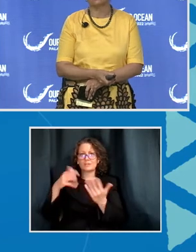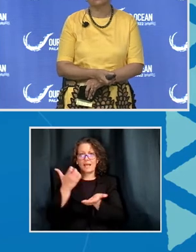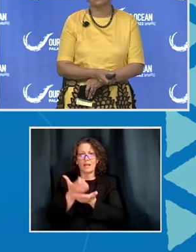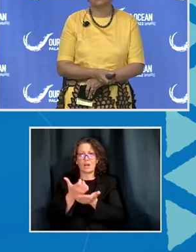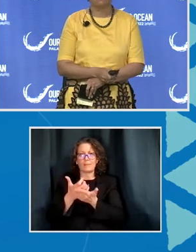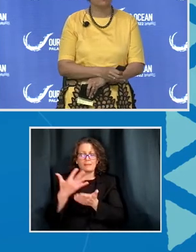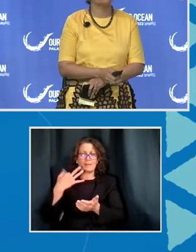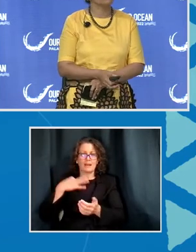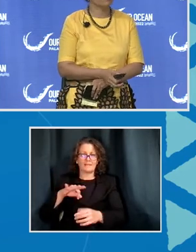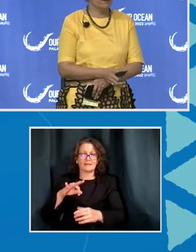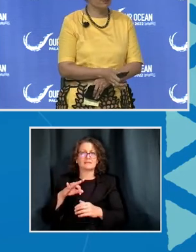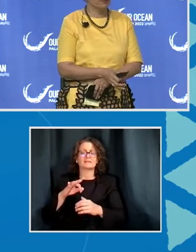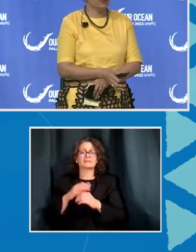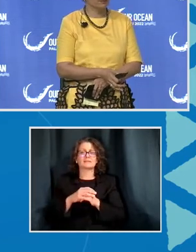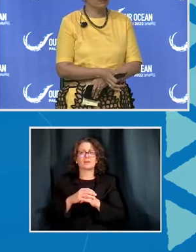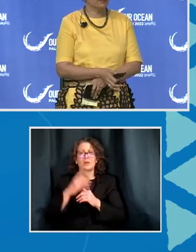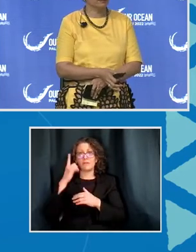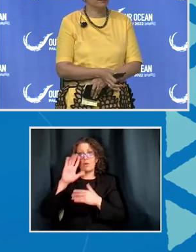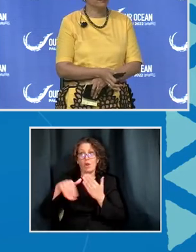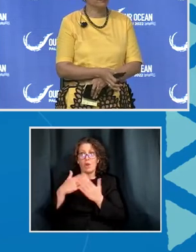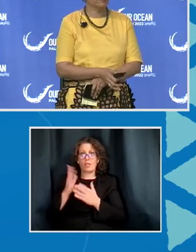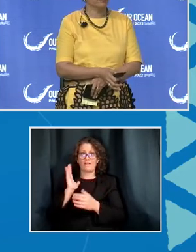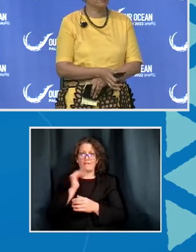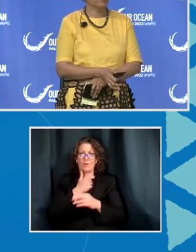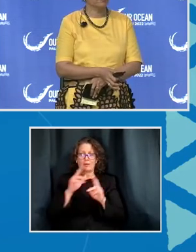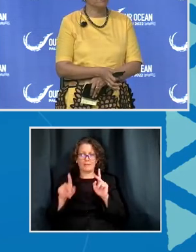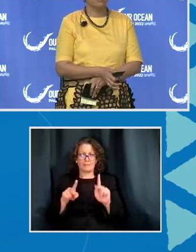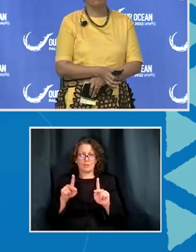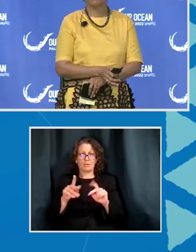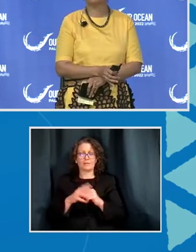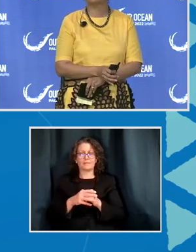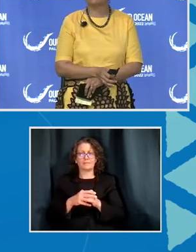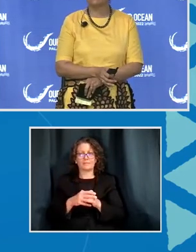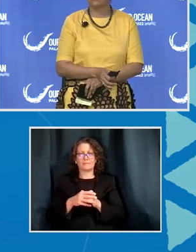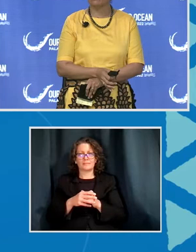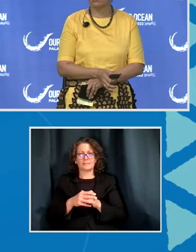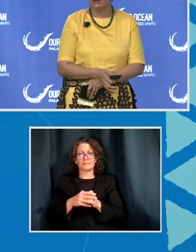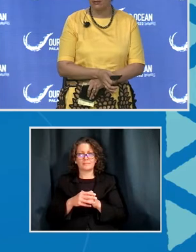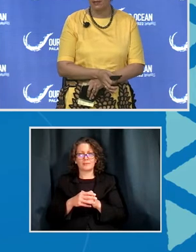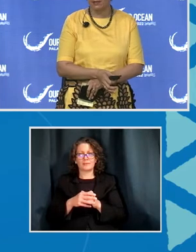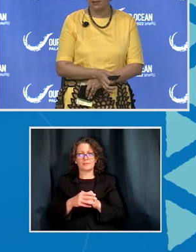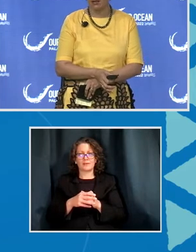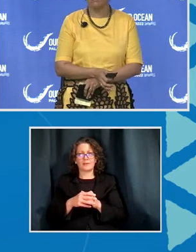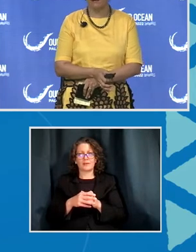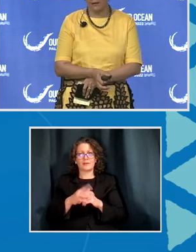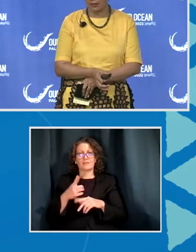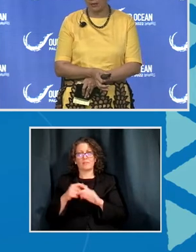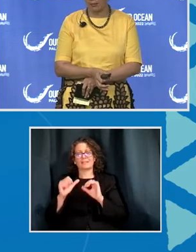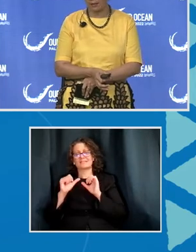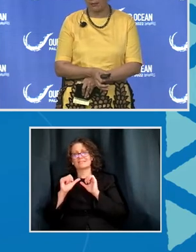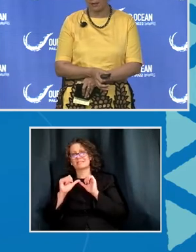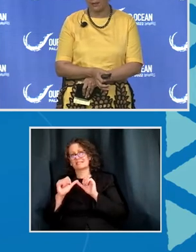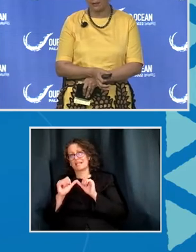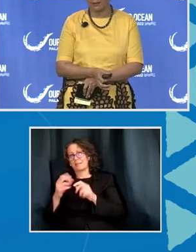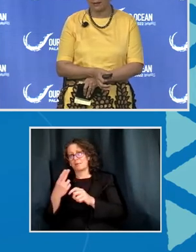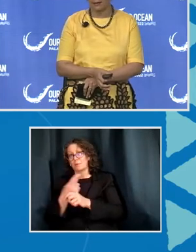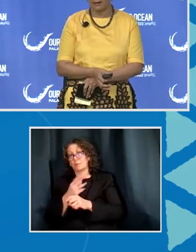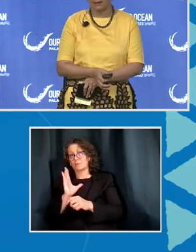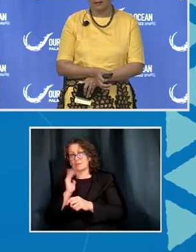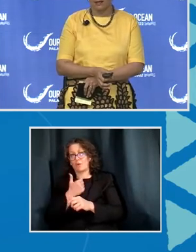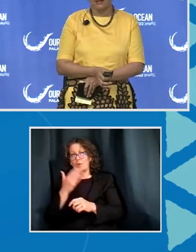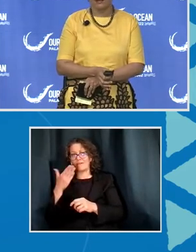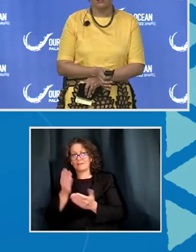for all of our people, from the sustainable use of our fisheries resources.